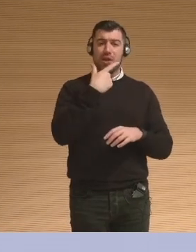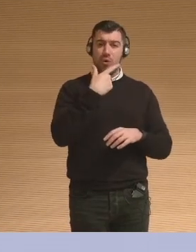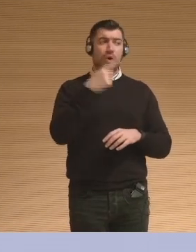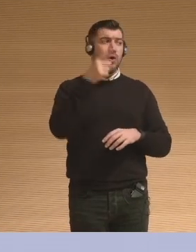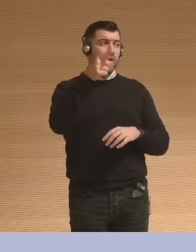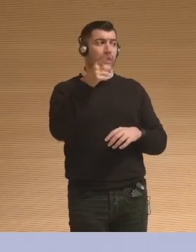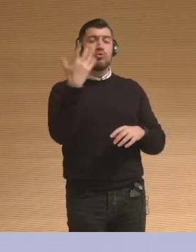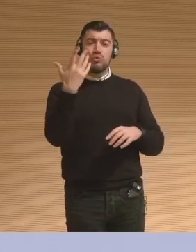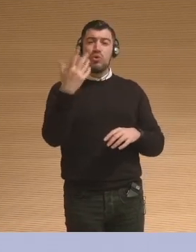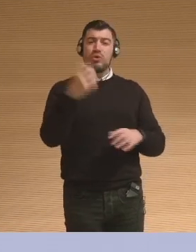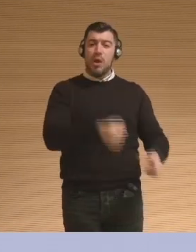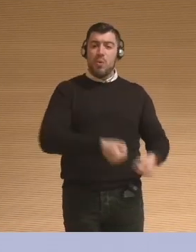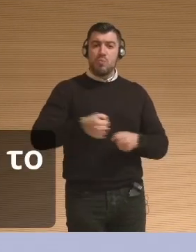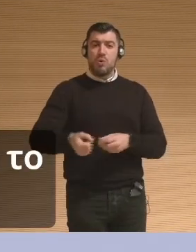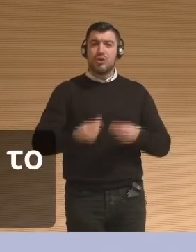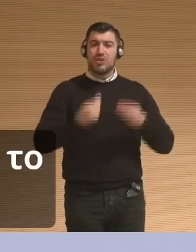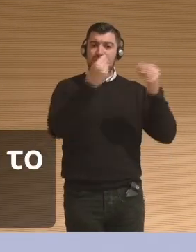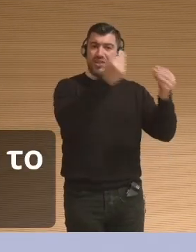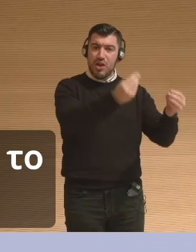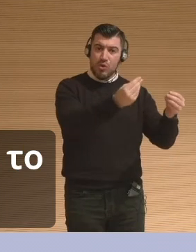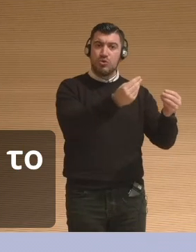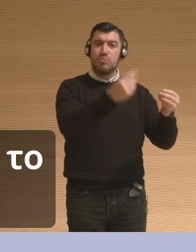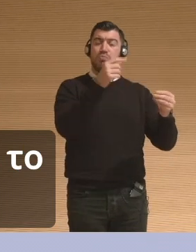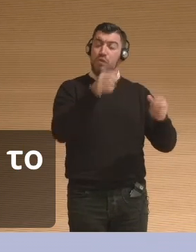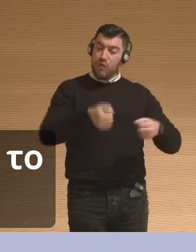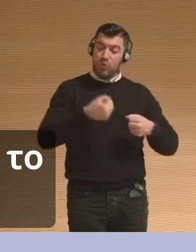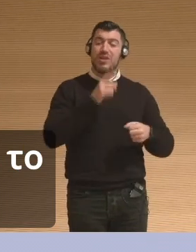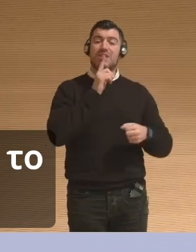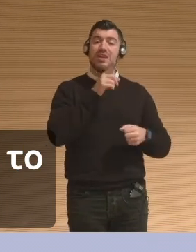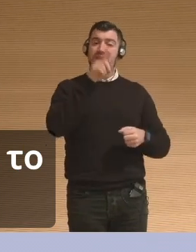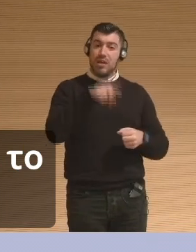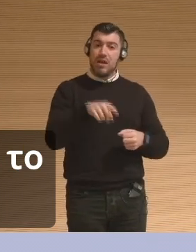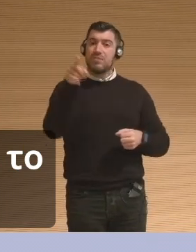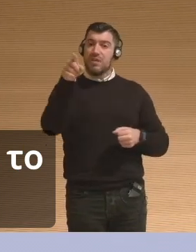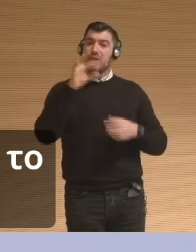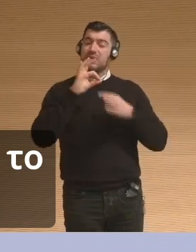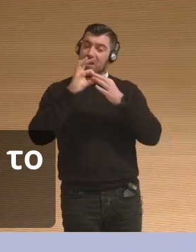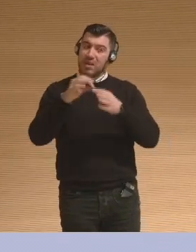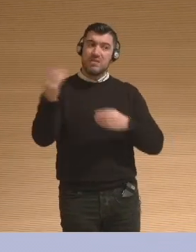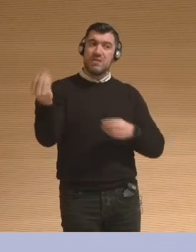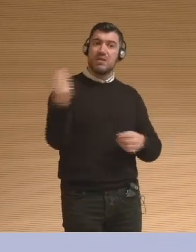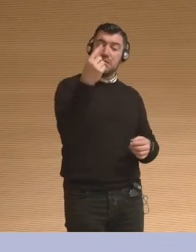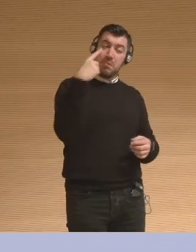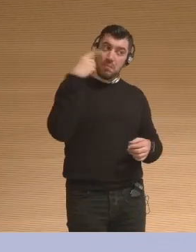years, 15 years, more. And talk about how their identity is braided within the institution.